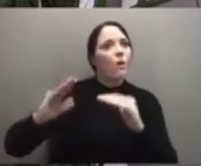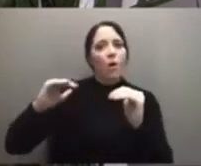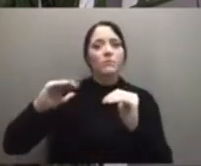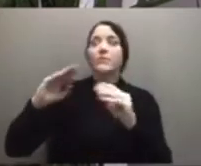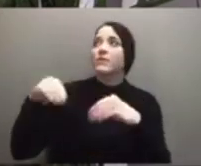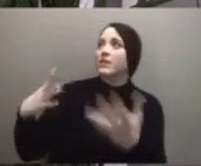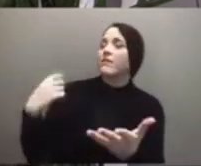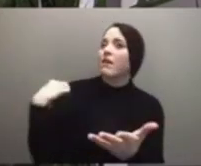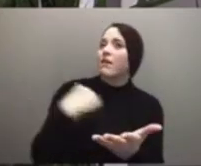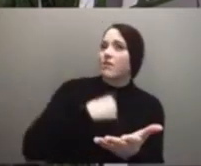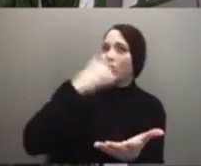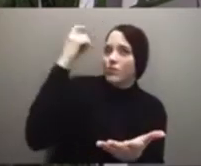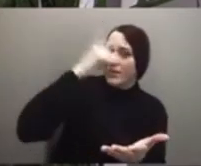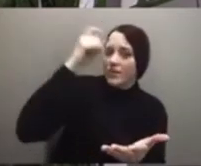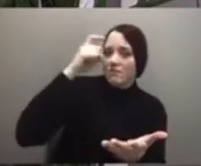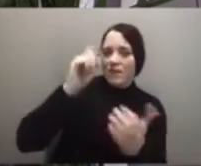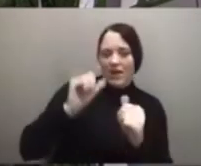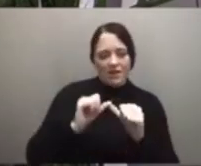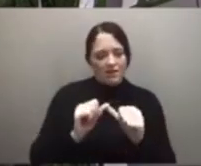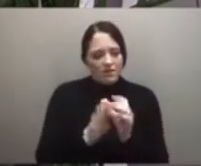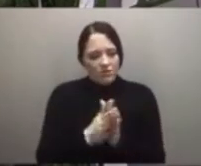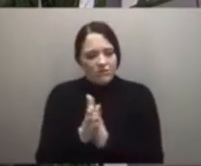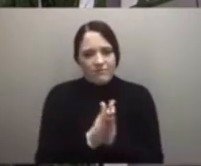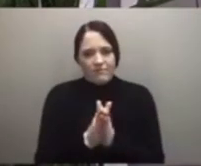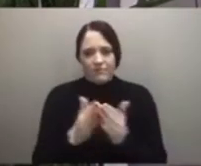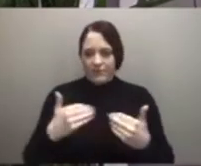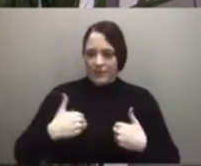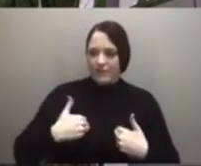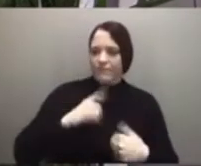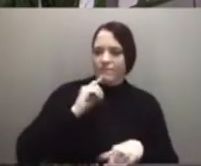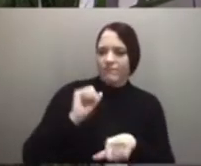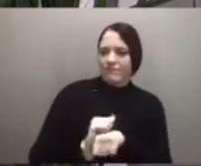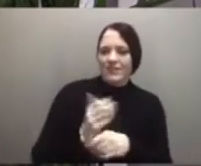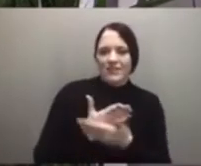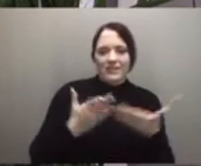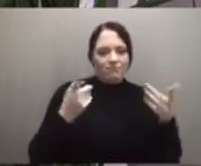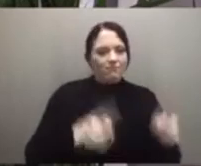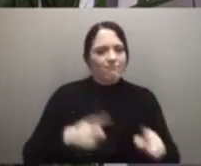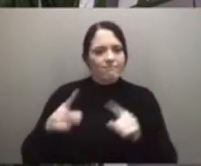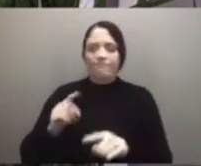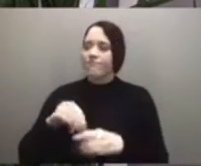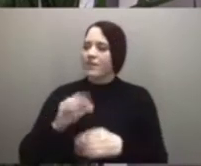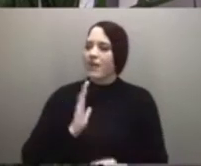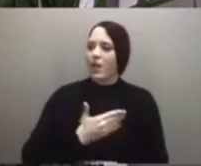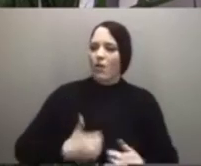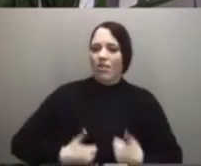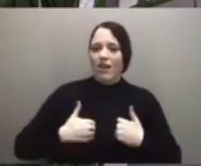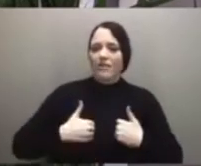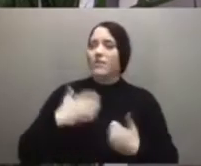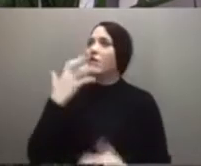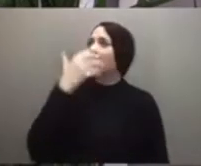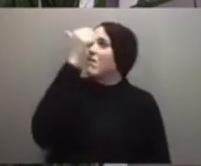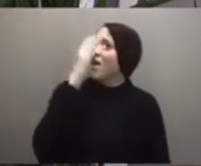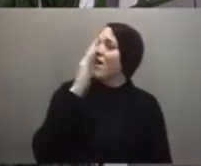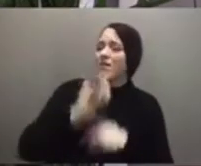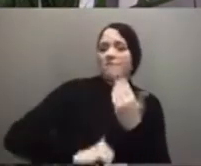to keep things real in our lives, O God. Amen and amen. Amen amen. and amen.